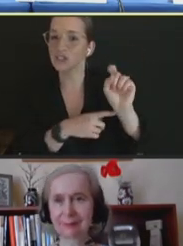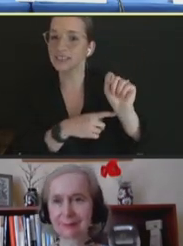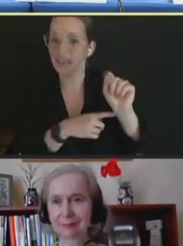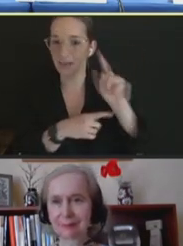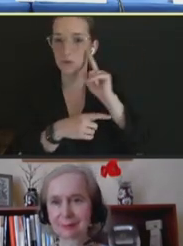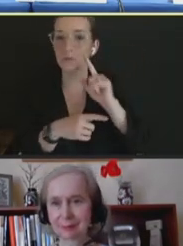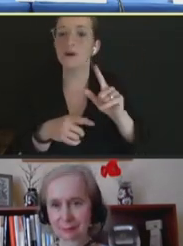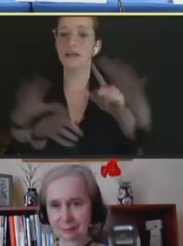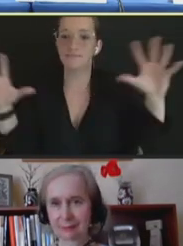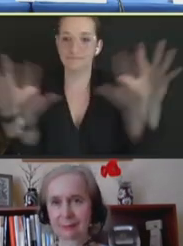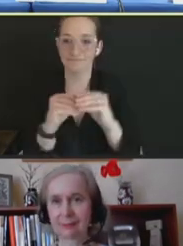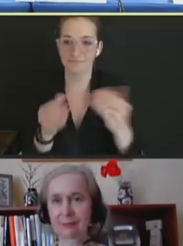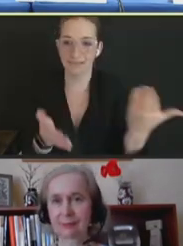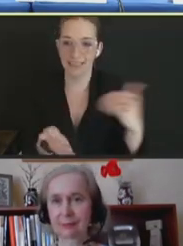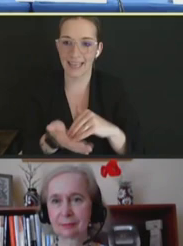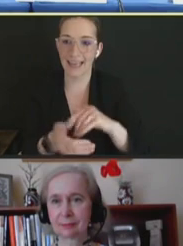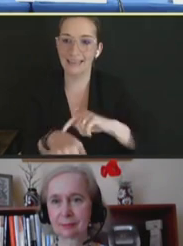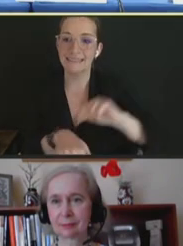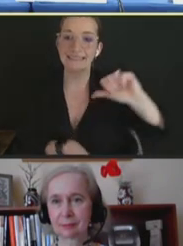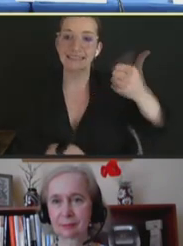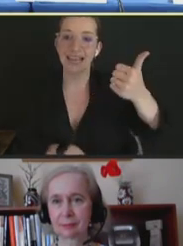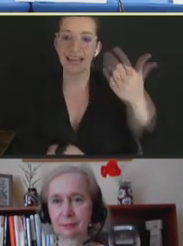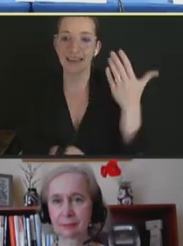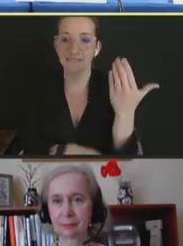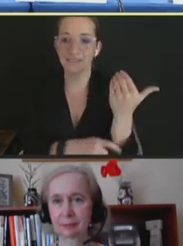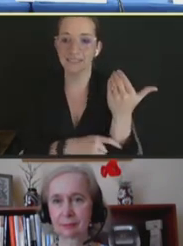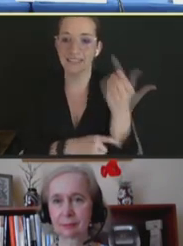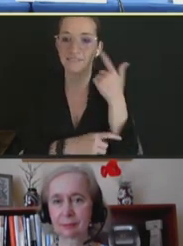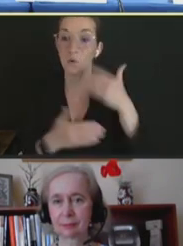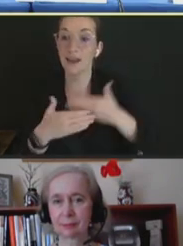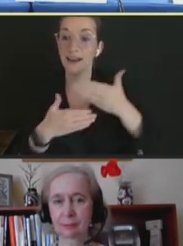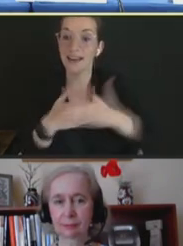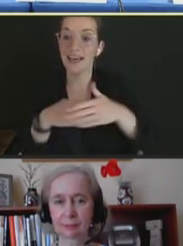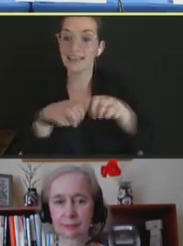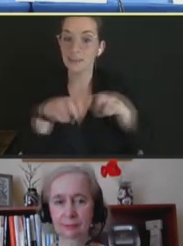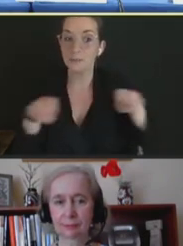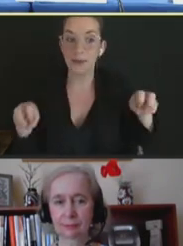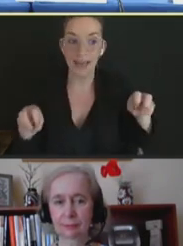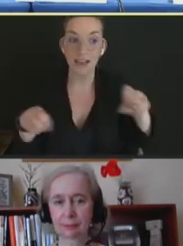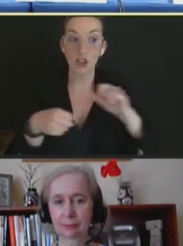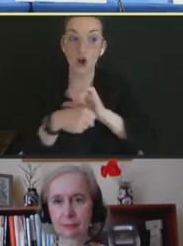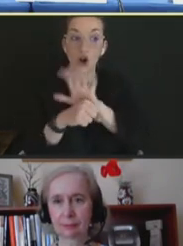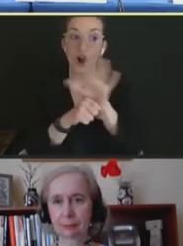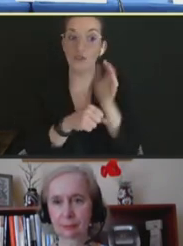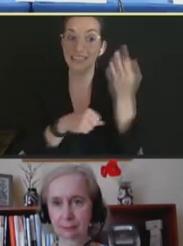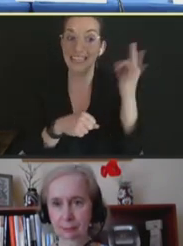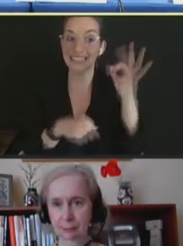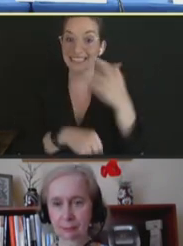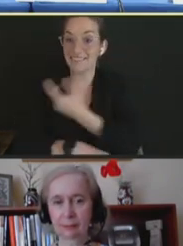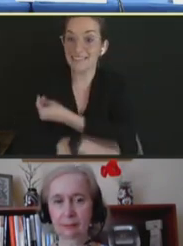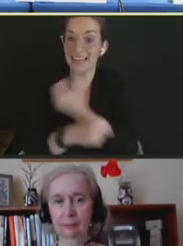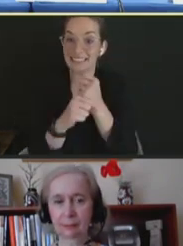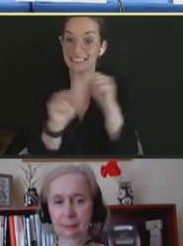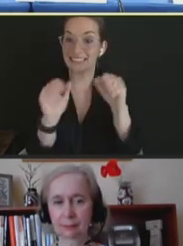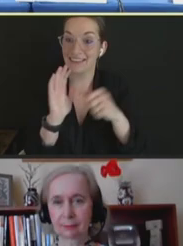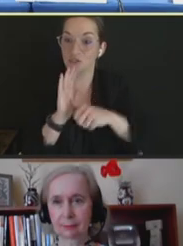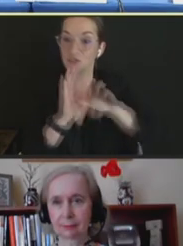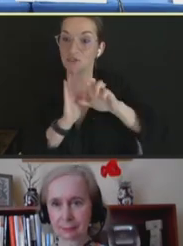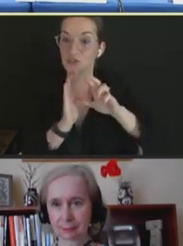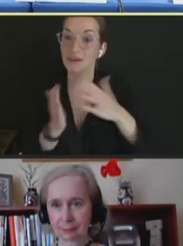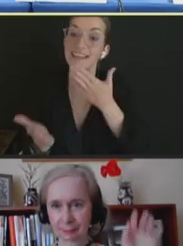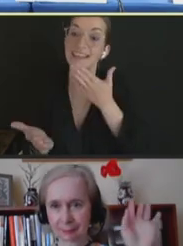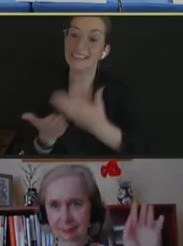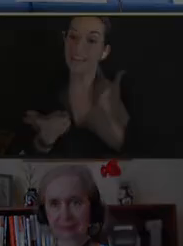.15 for our next panel COVID-19 Vaccine Safety Review. Thank you for joining us for our June INVAC meeting.